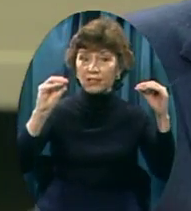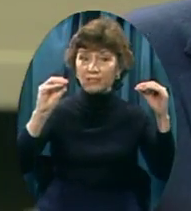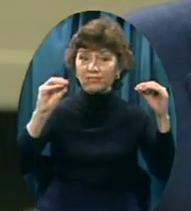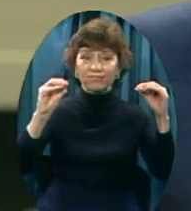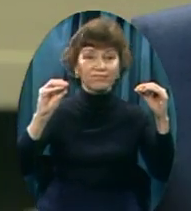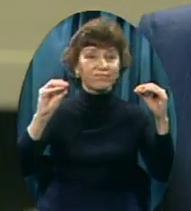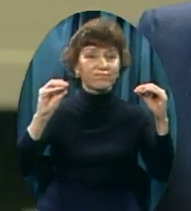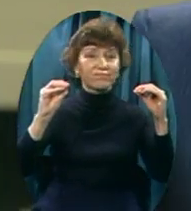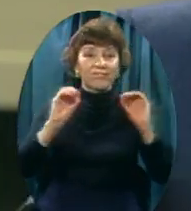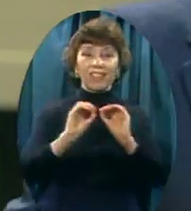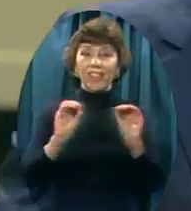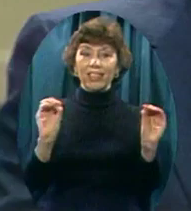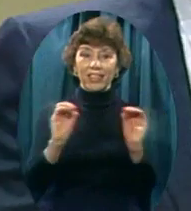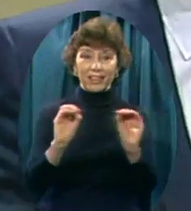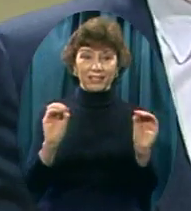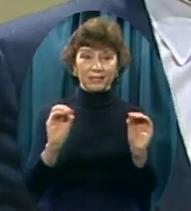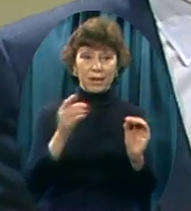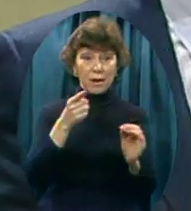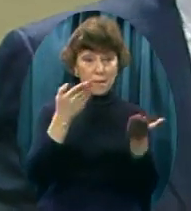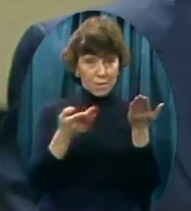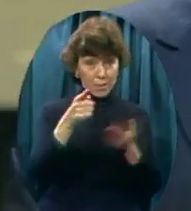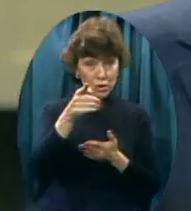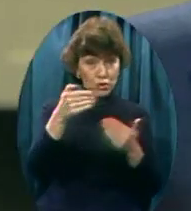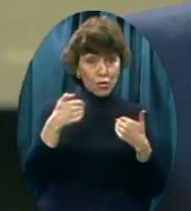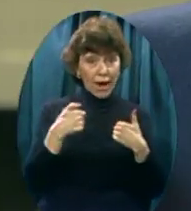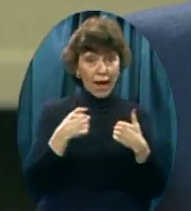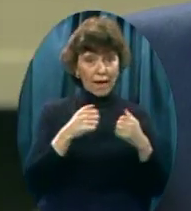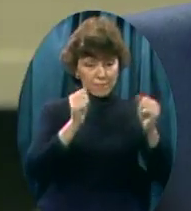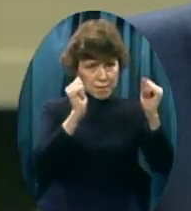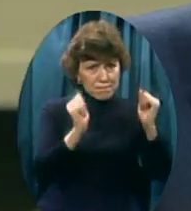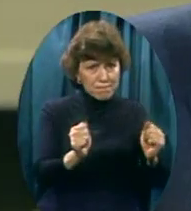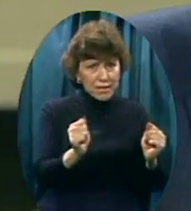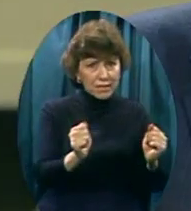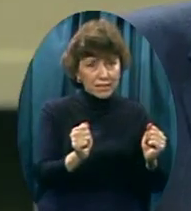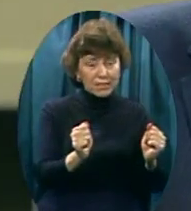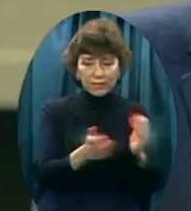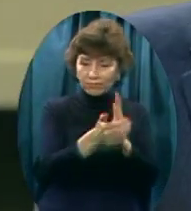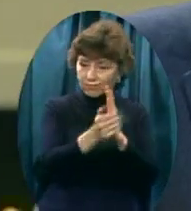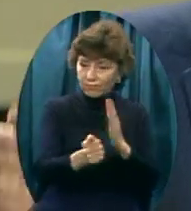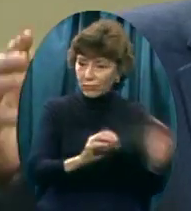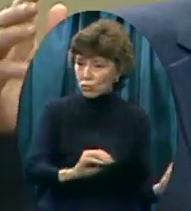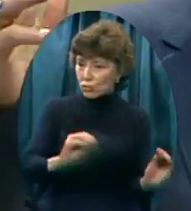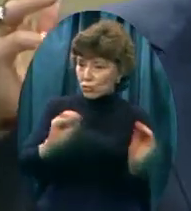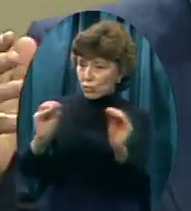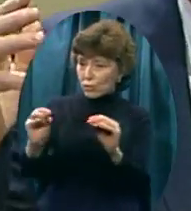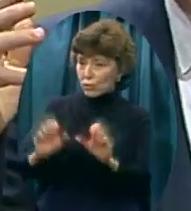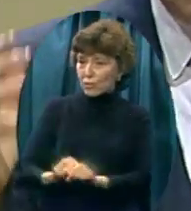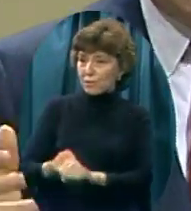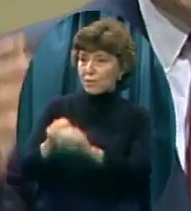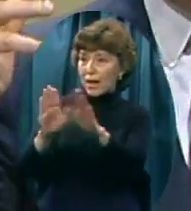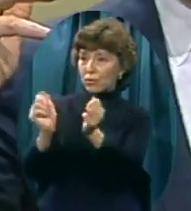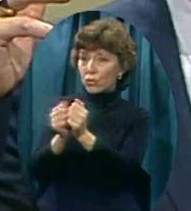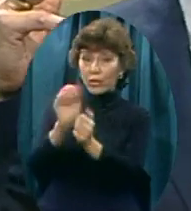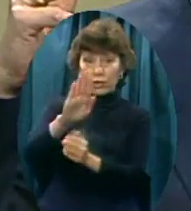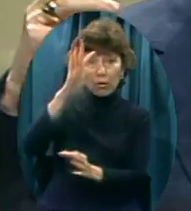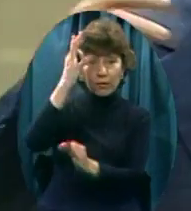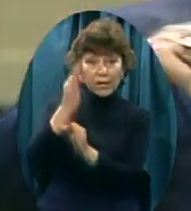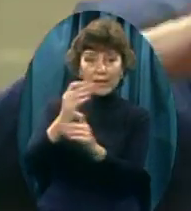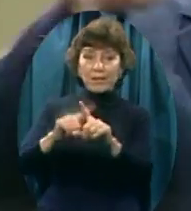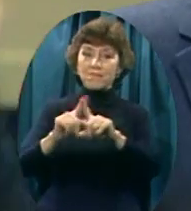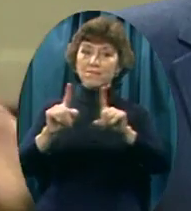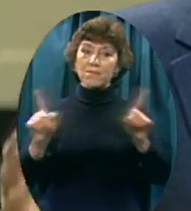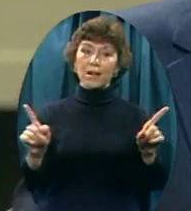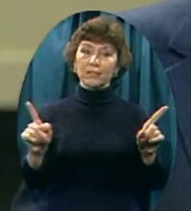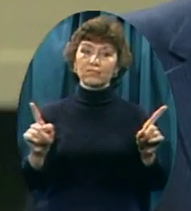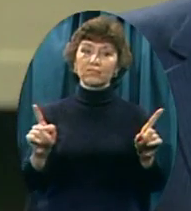You might have the ability To move mountains With your faith Paul says But exercising Mountain moving Moving faith